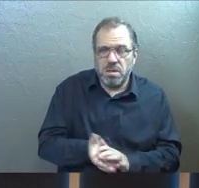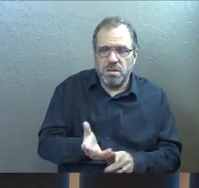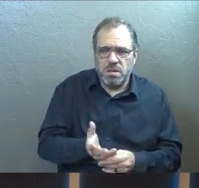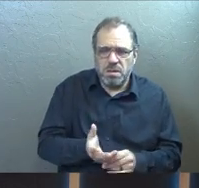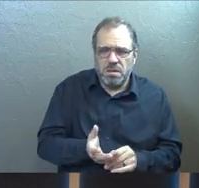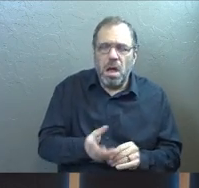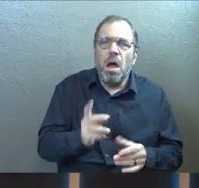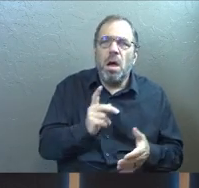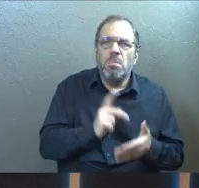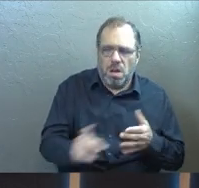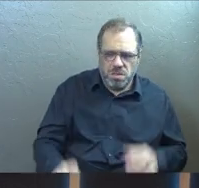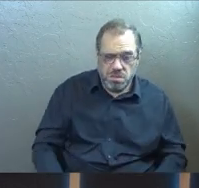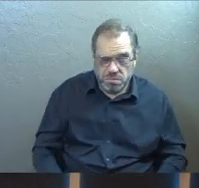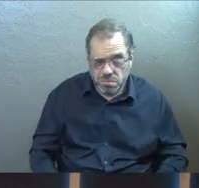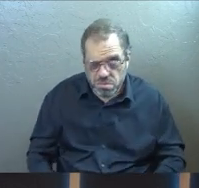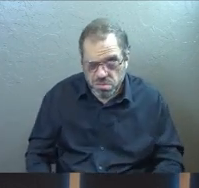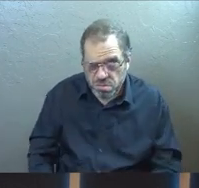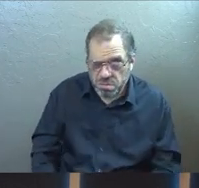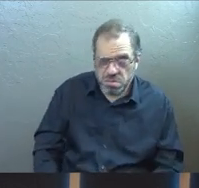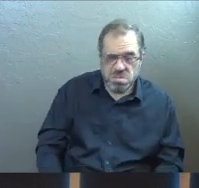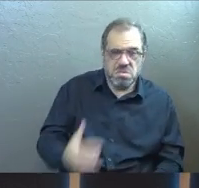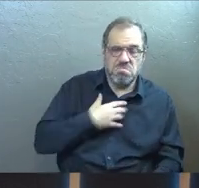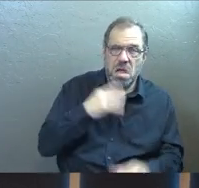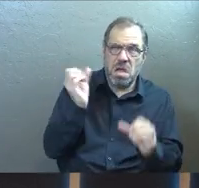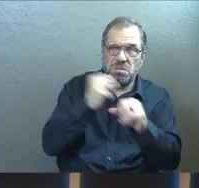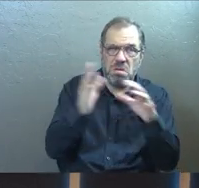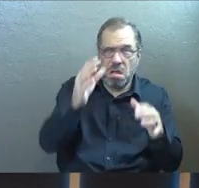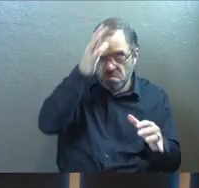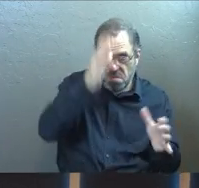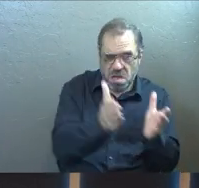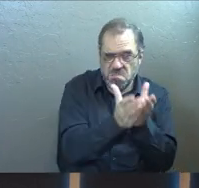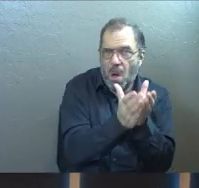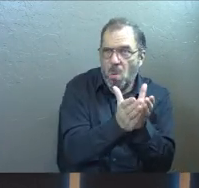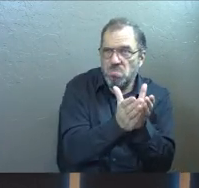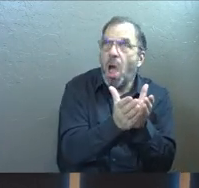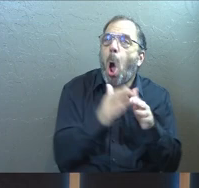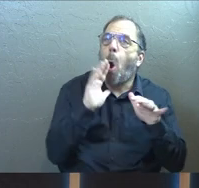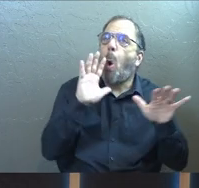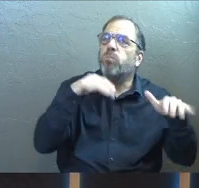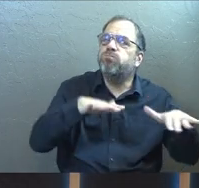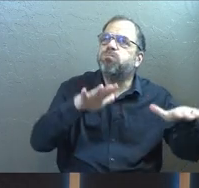But Paul's answer is, he's like, you got to imagine a guy on the boat in an ocean.